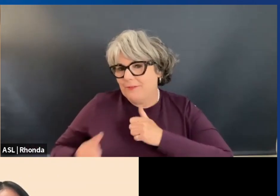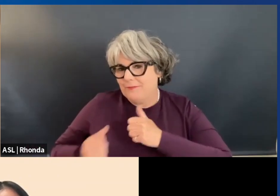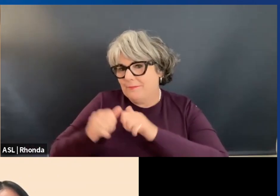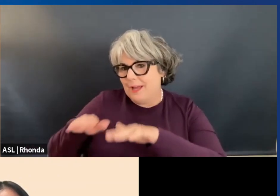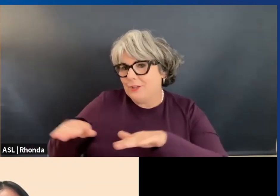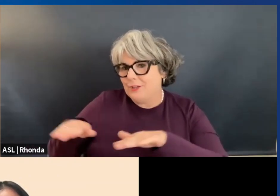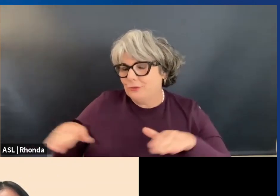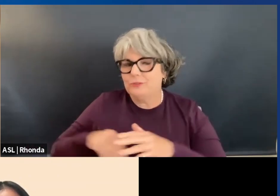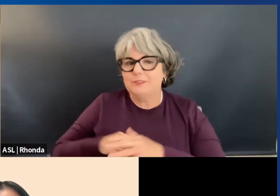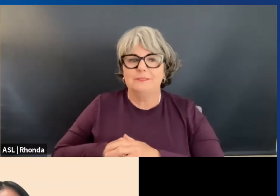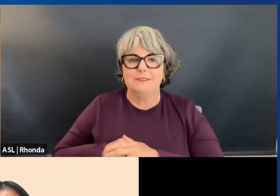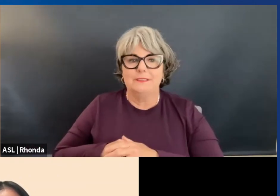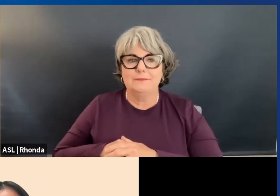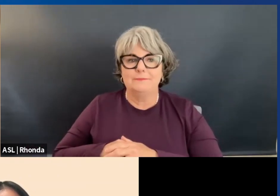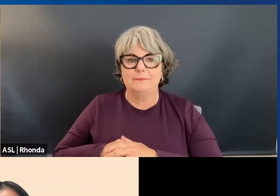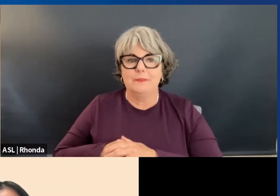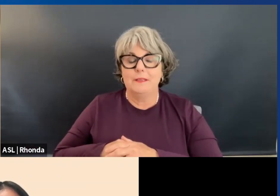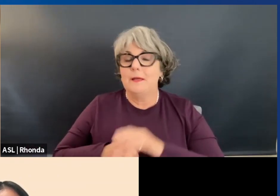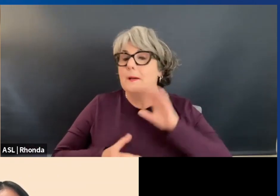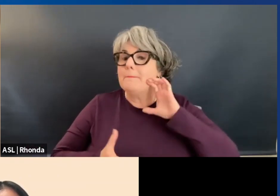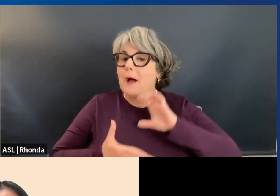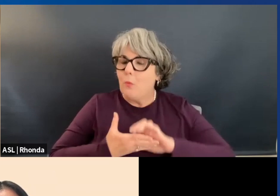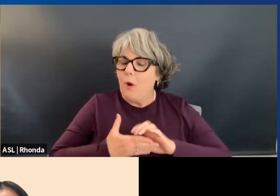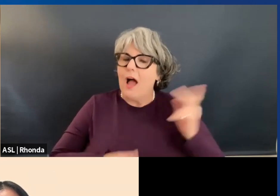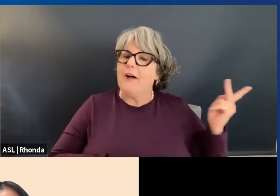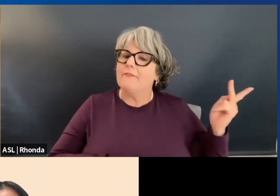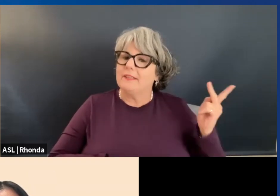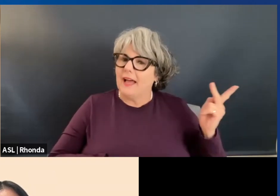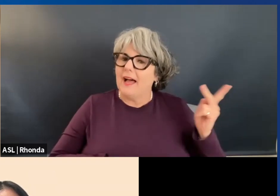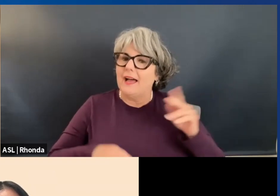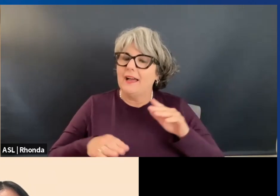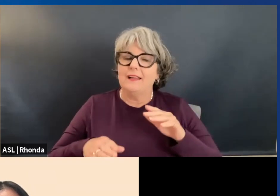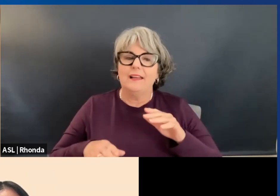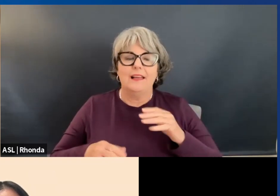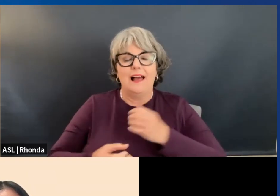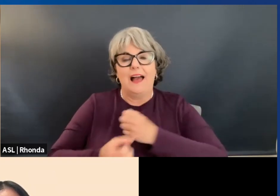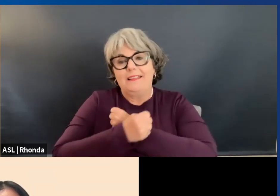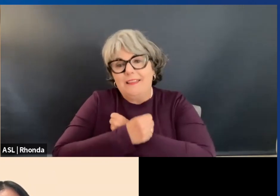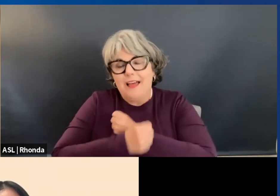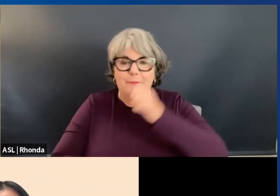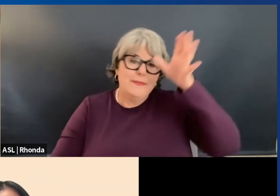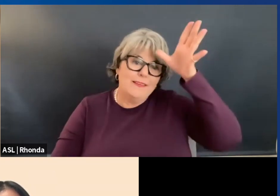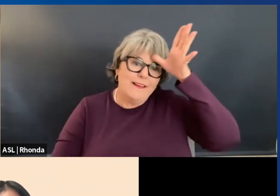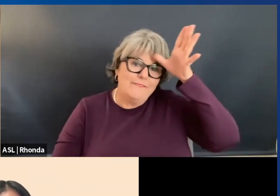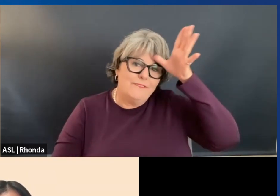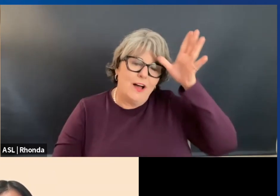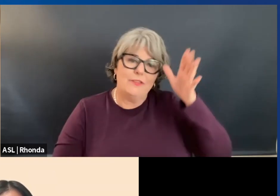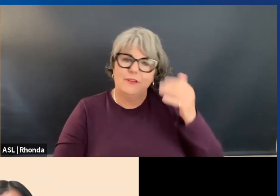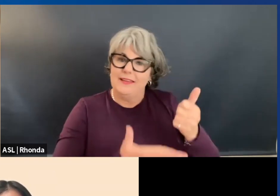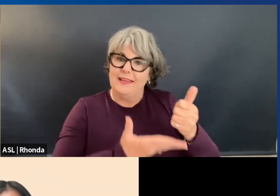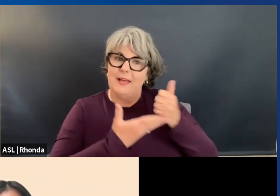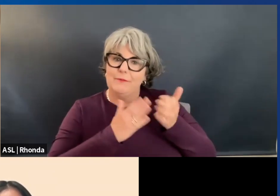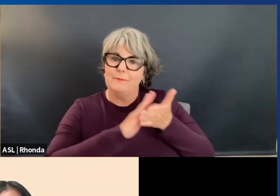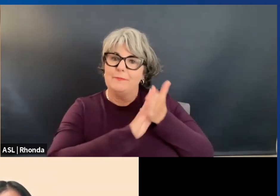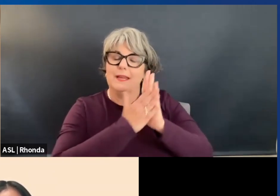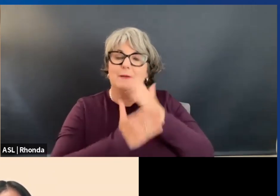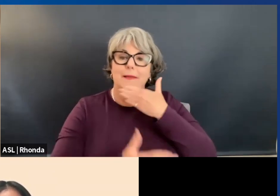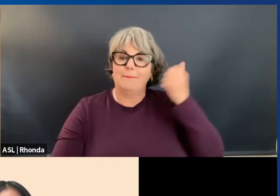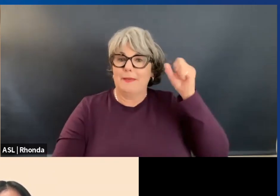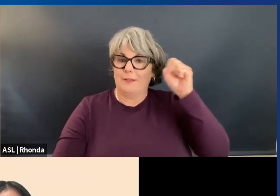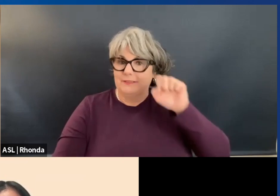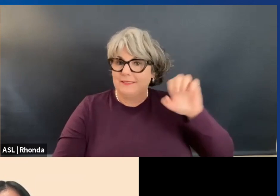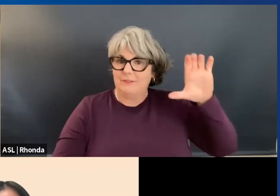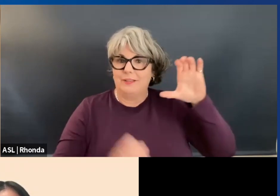They really bring out the best in my wife and me. And as I said, I love being a father so much. It helped me be a better secretary because